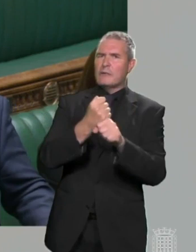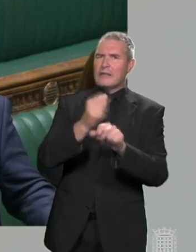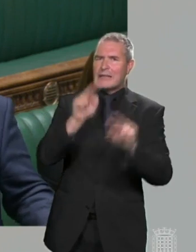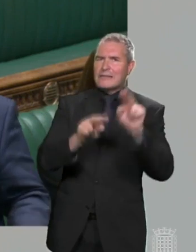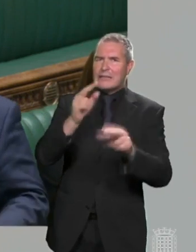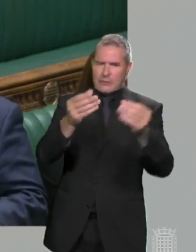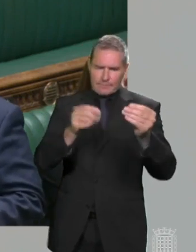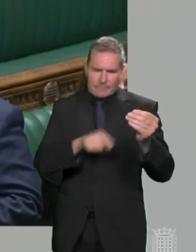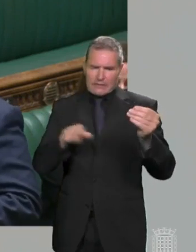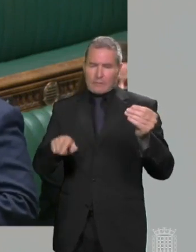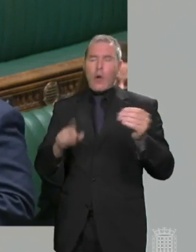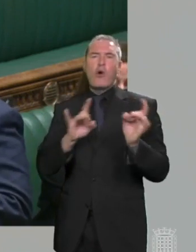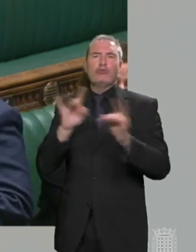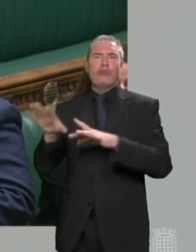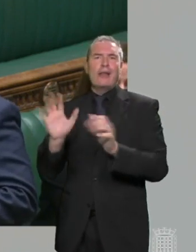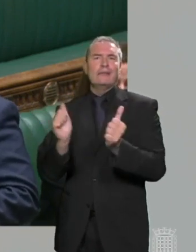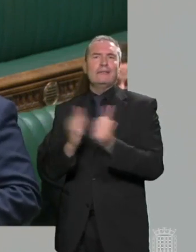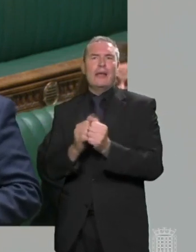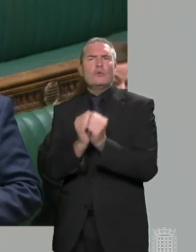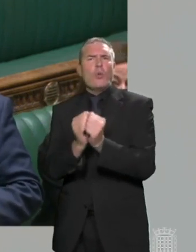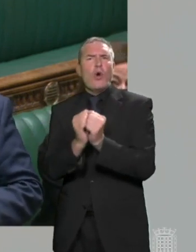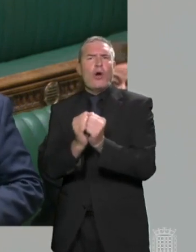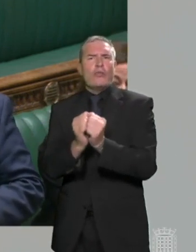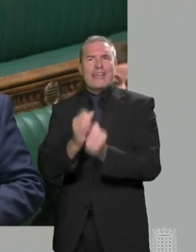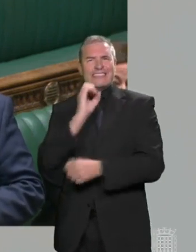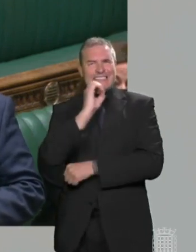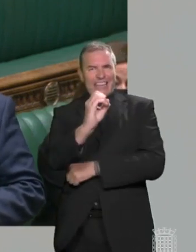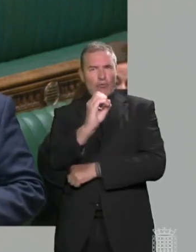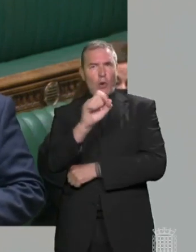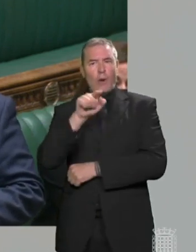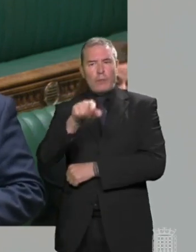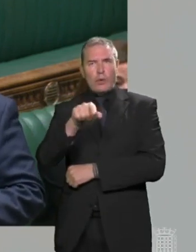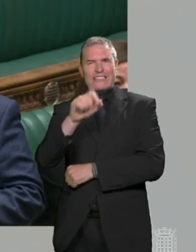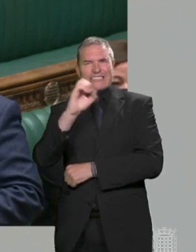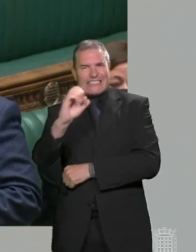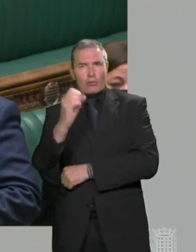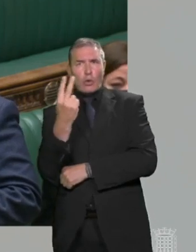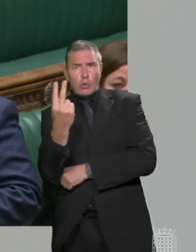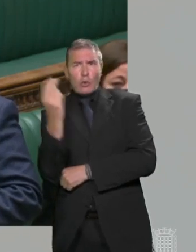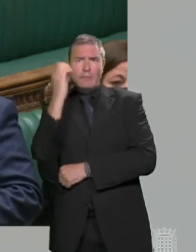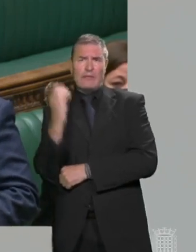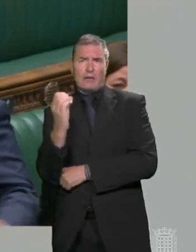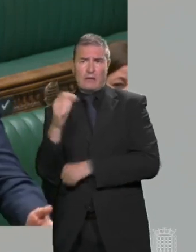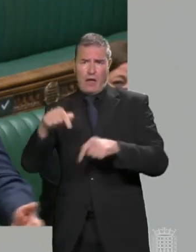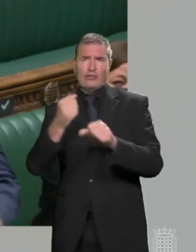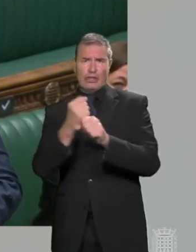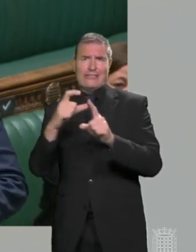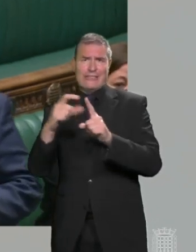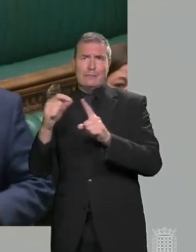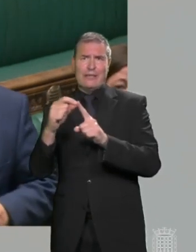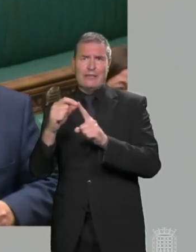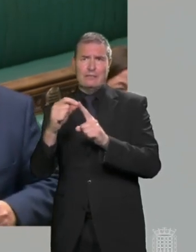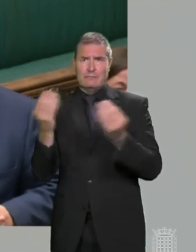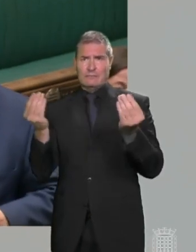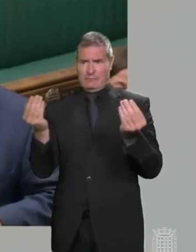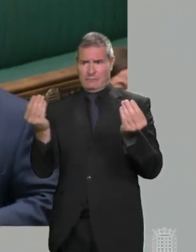the Australian deal is worth just, and I quote, 0.02% of GDP. Mr Speaker,